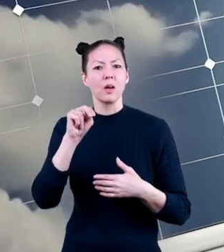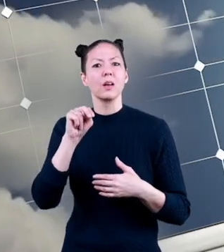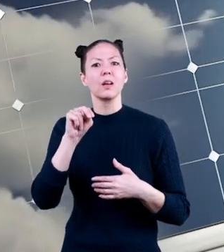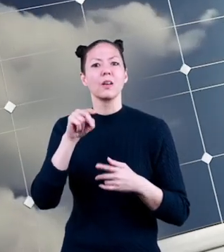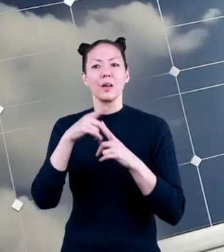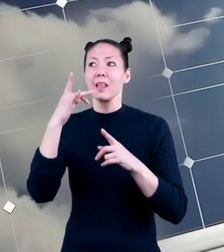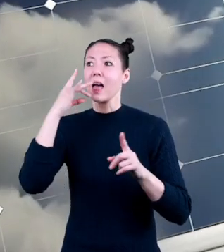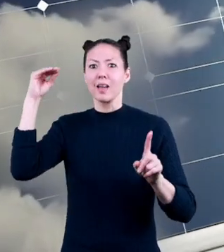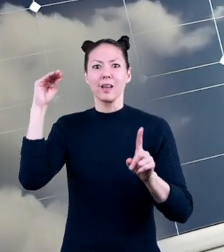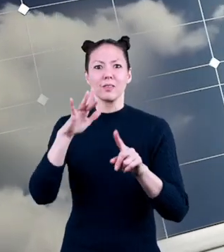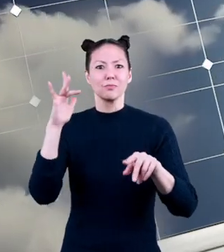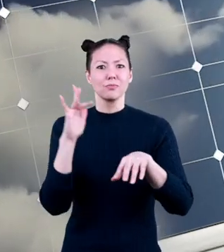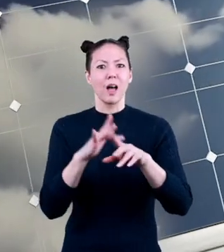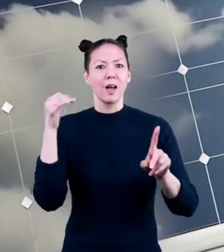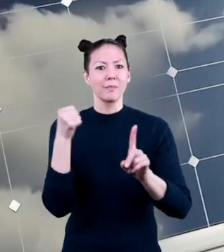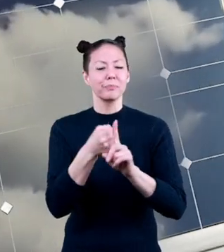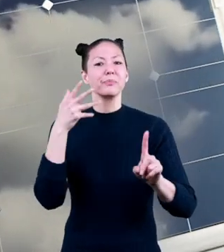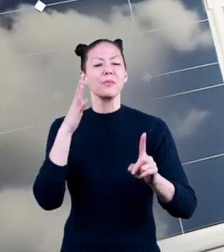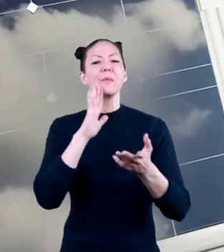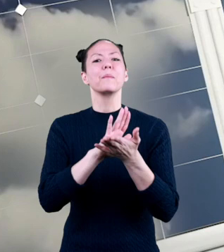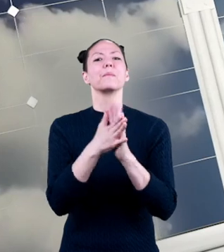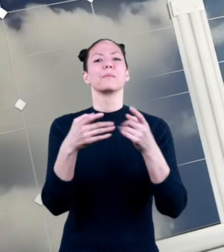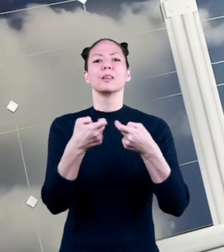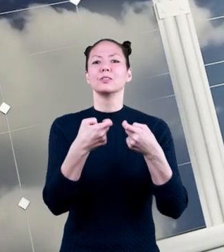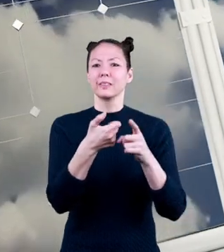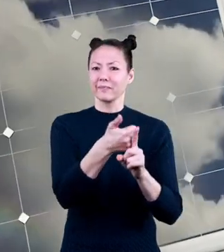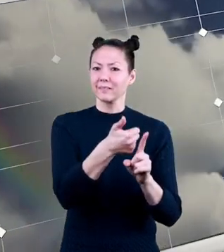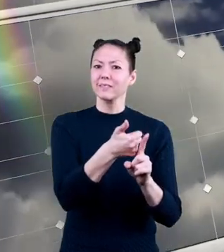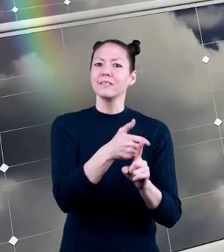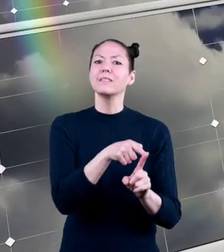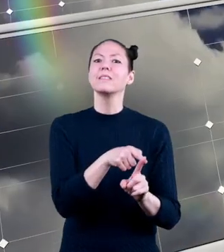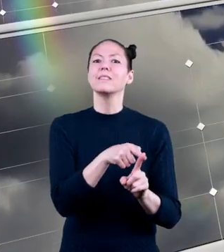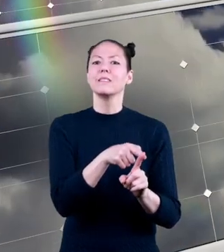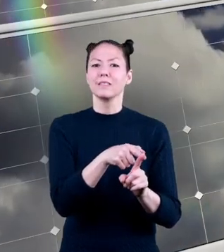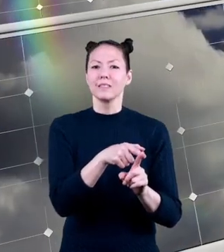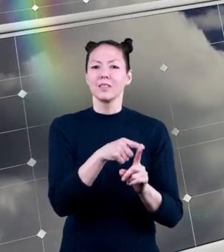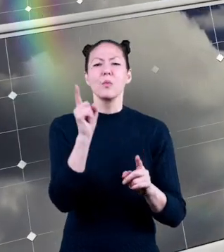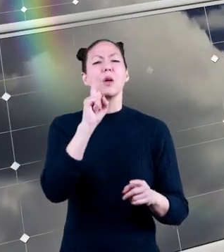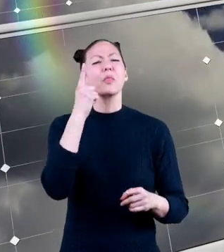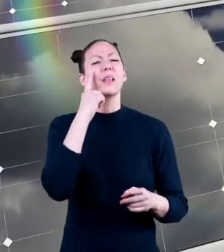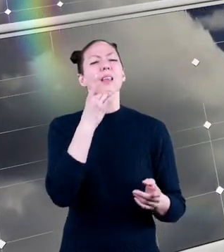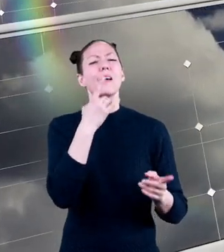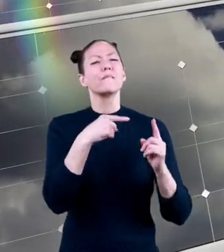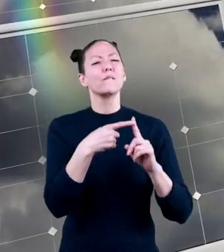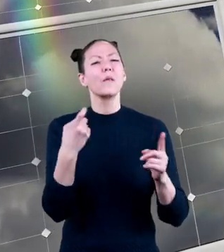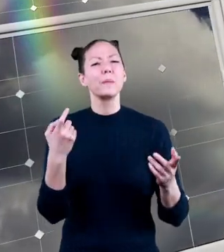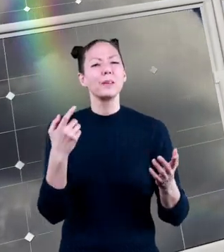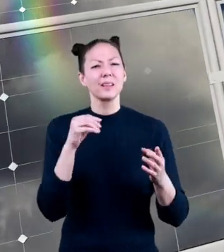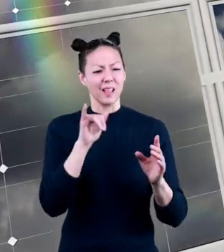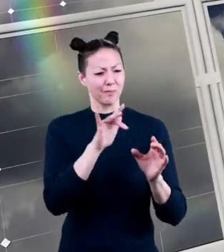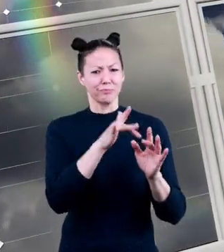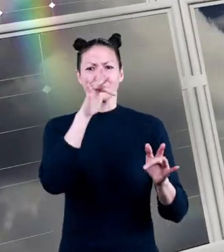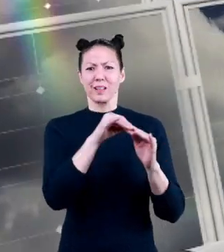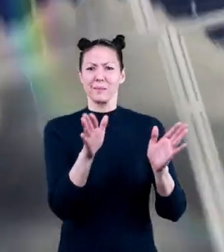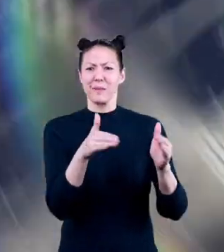which then creates an electric current. Can you guess where the light comes from that shines on these boxes?